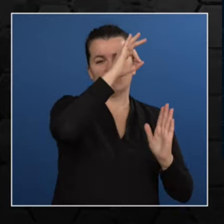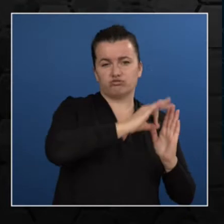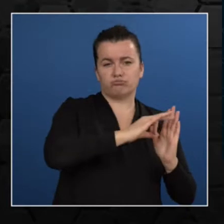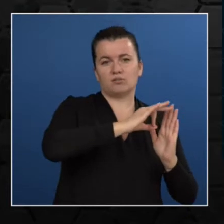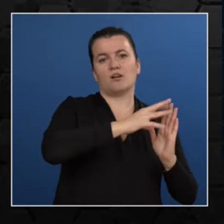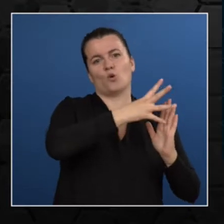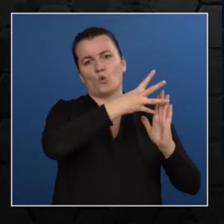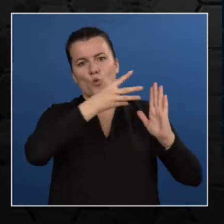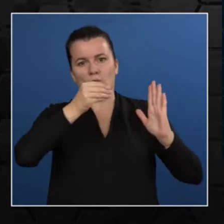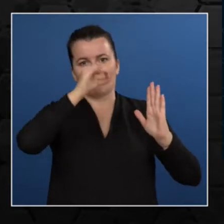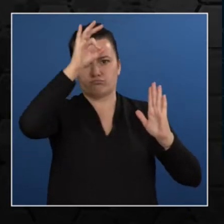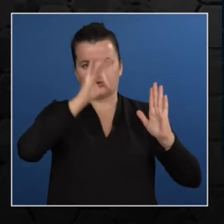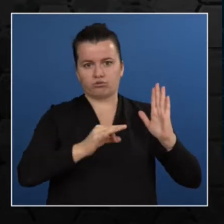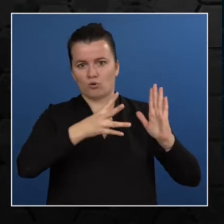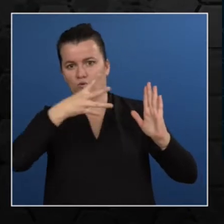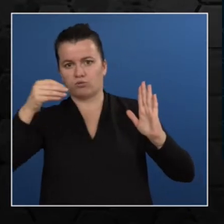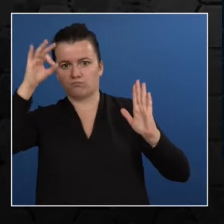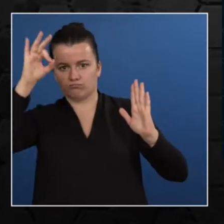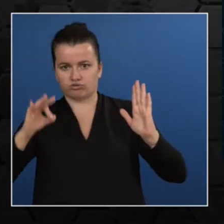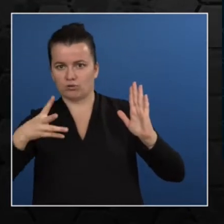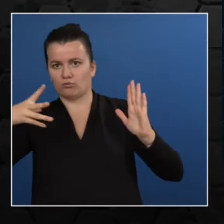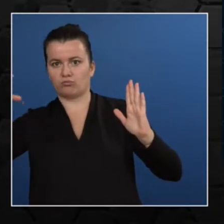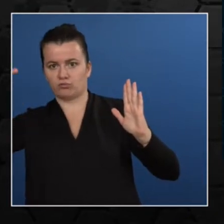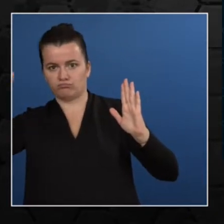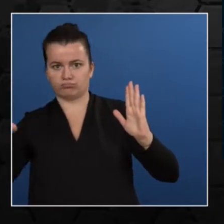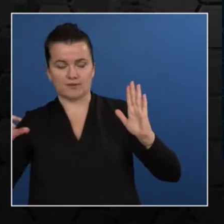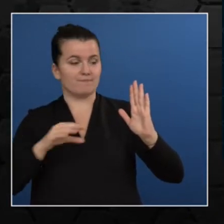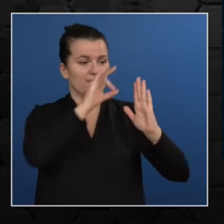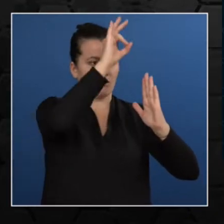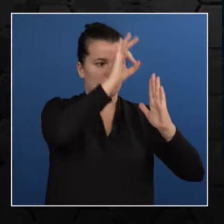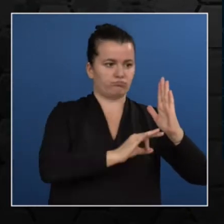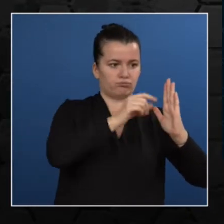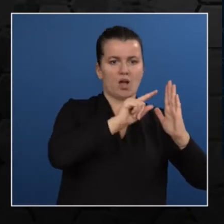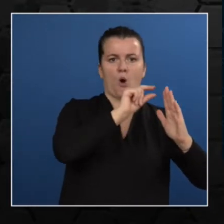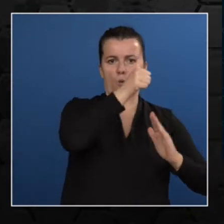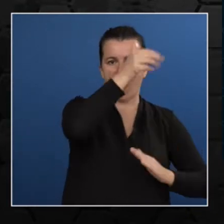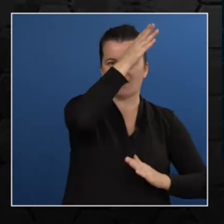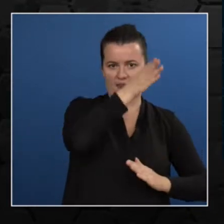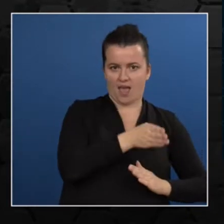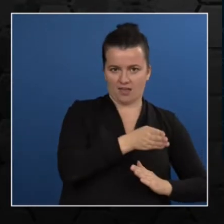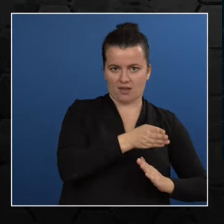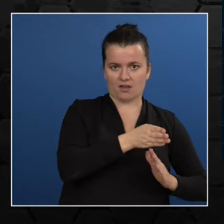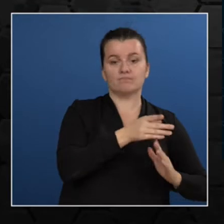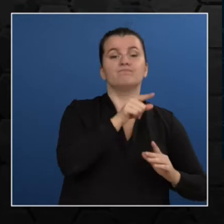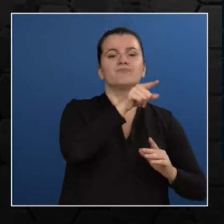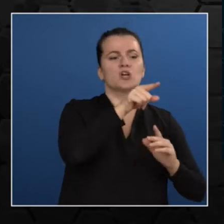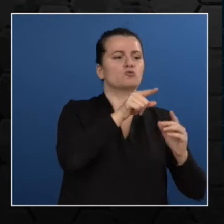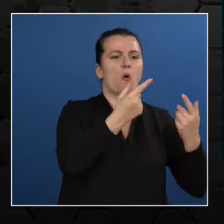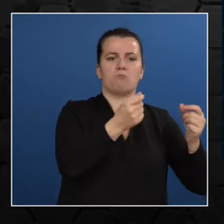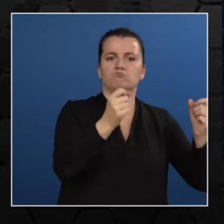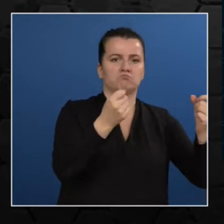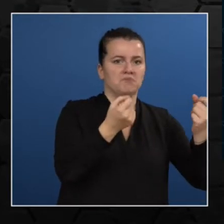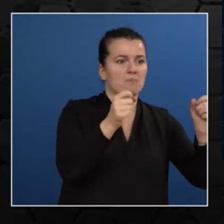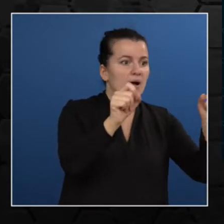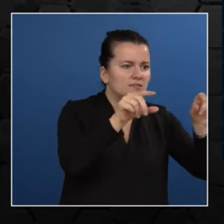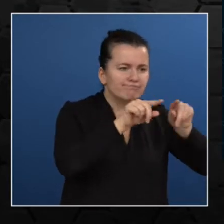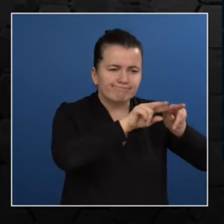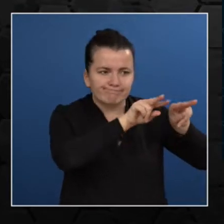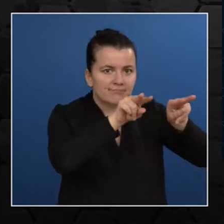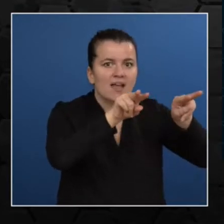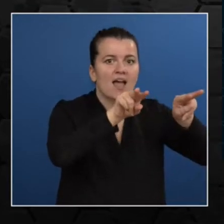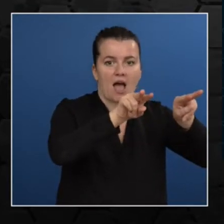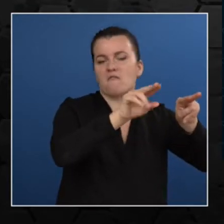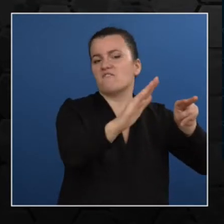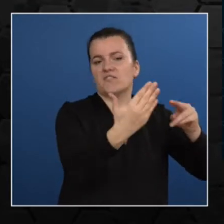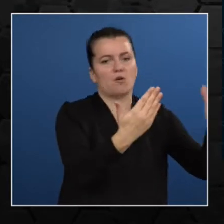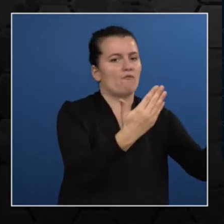functions. The input layer receives the input signals and transfers it to the hidden layer. The hidden layer